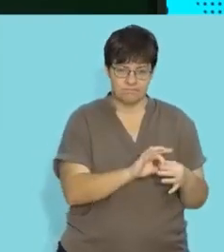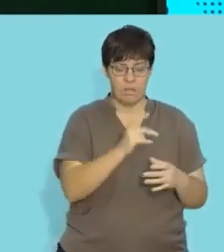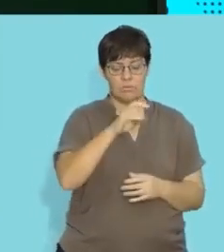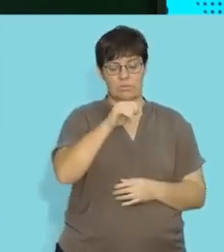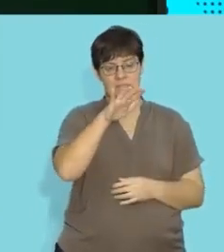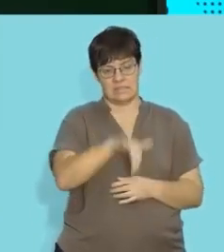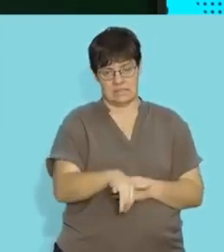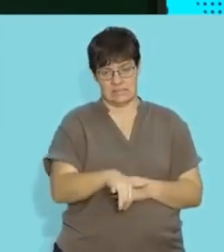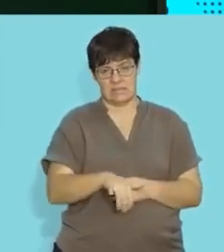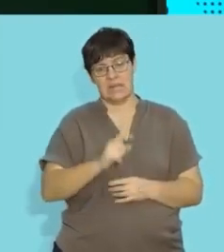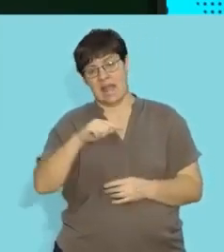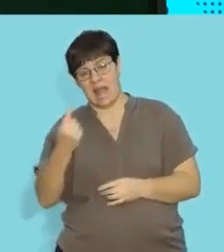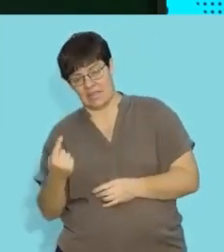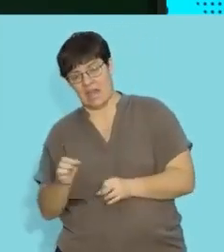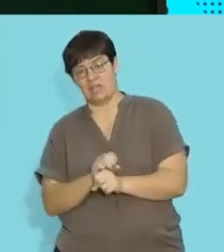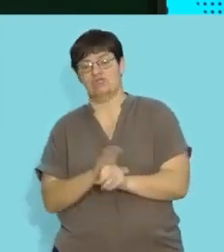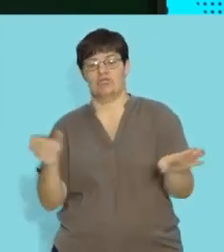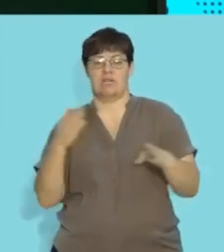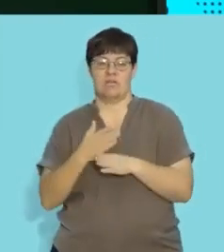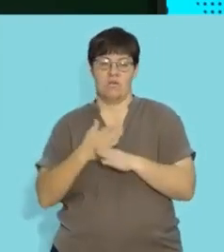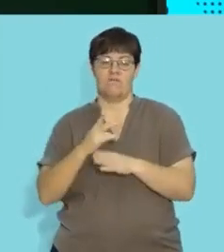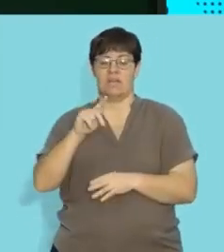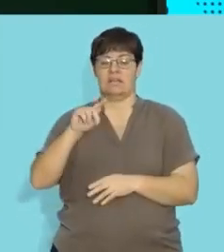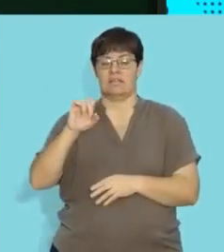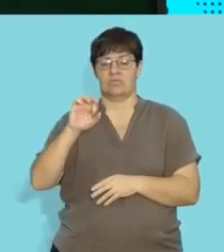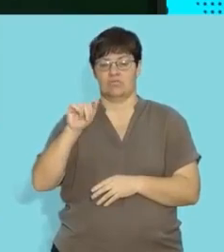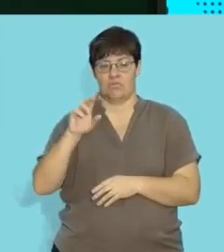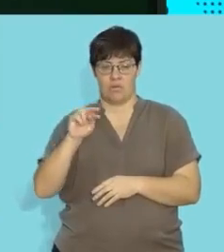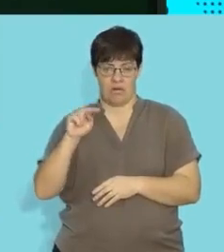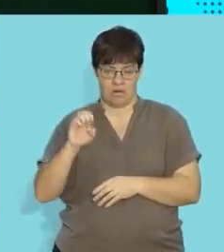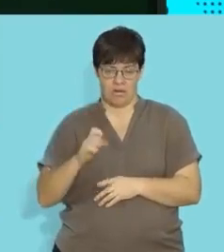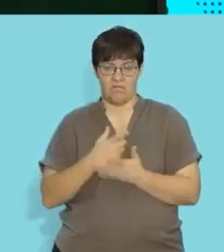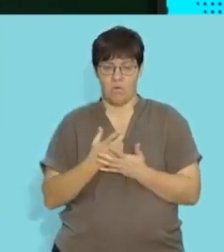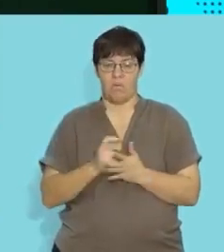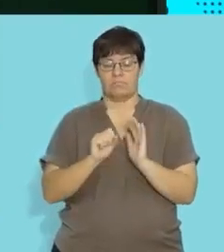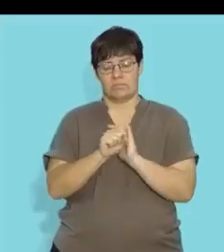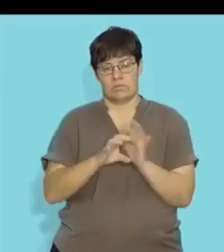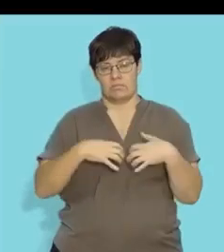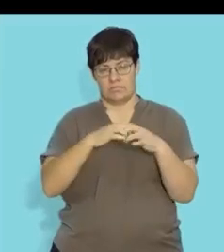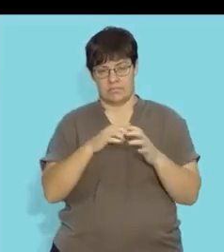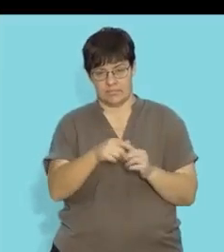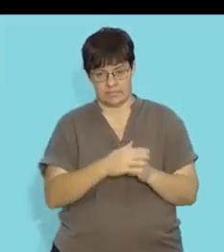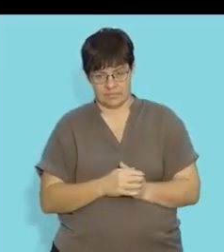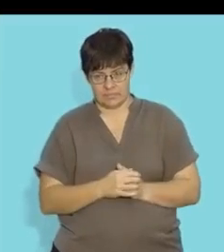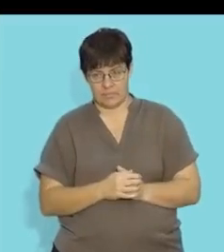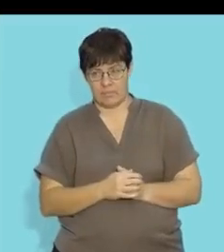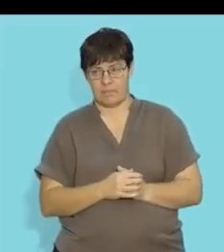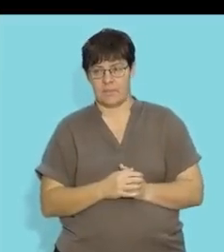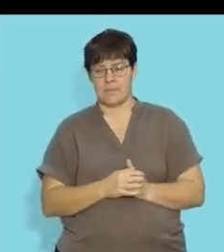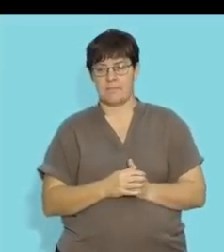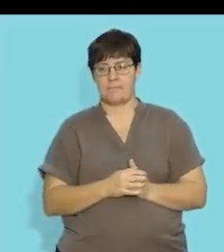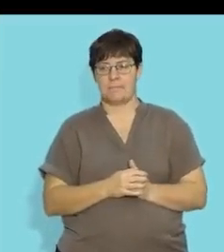and the other in terms of the general function of testosterone being linked to sperm formation right